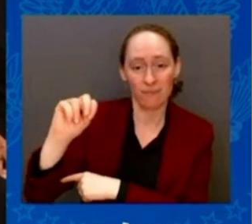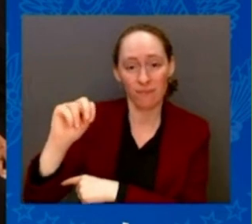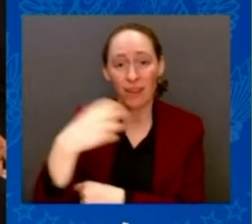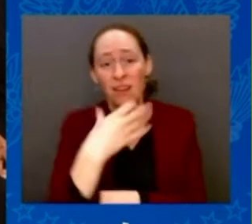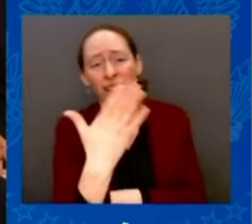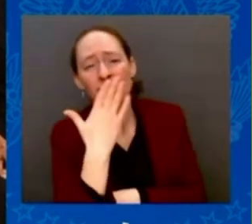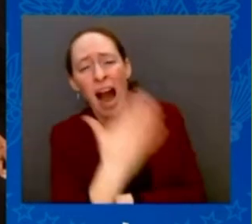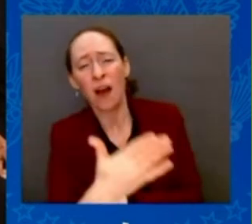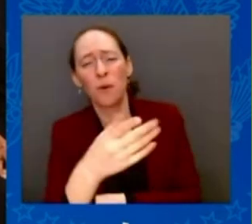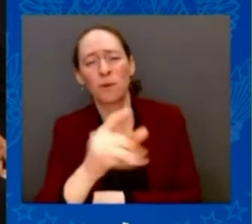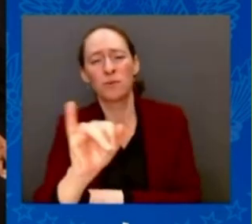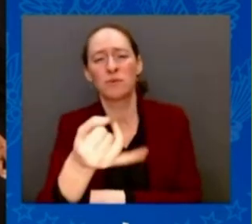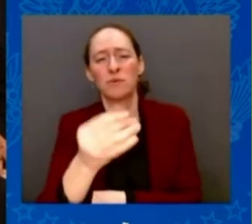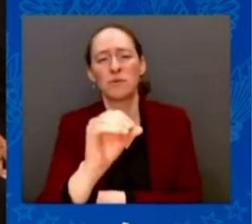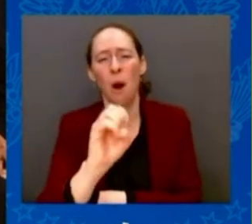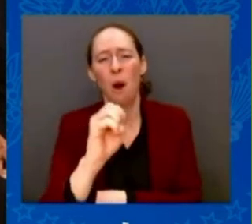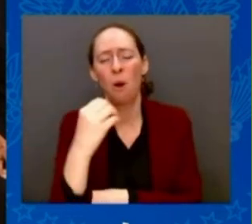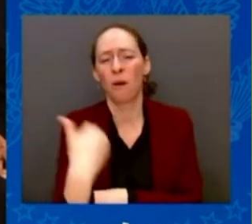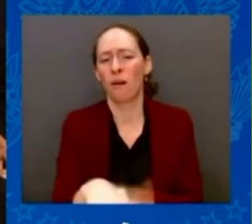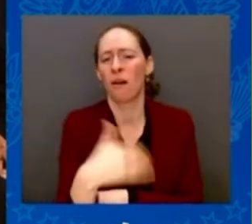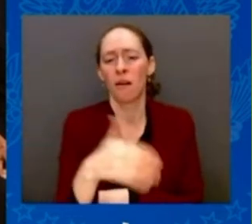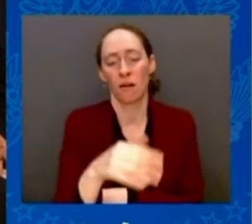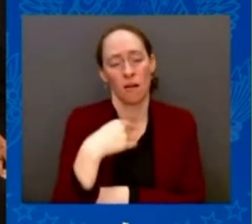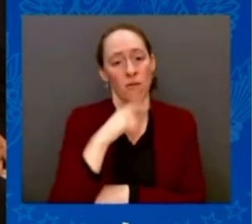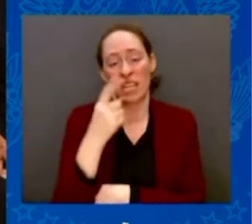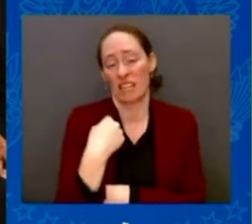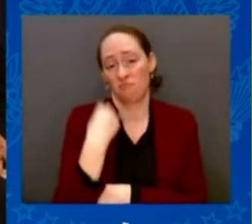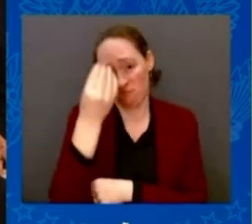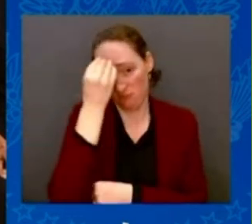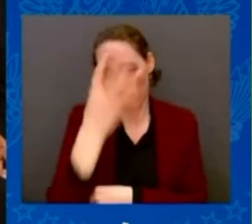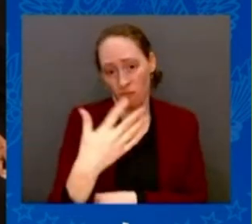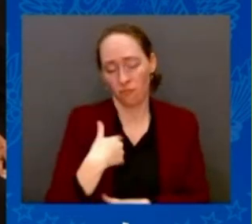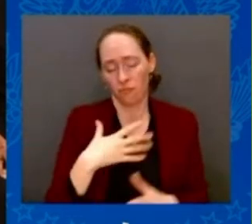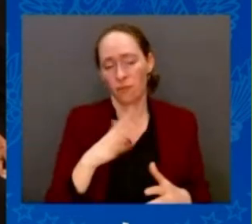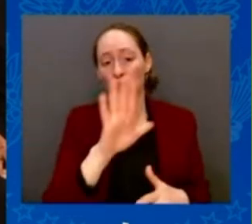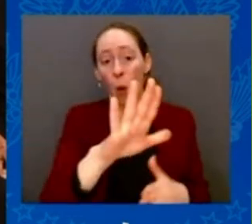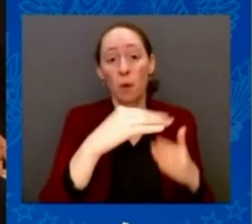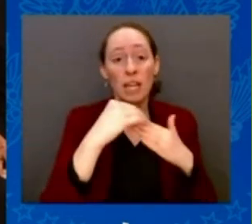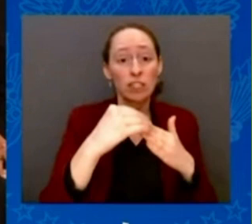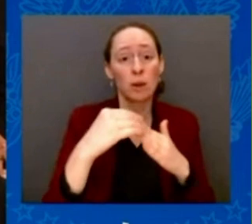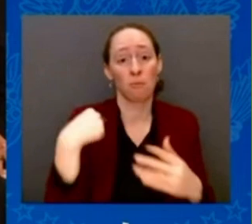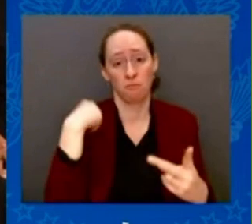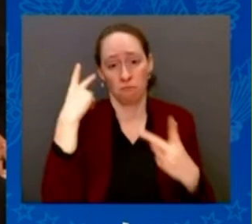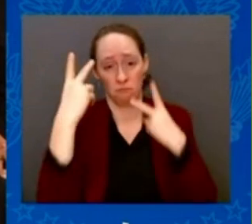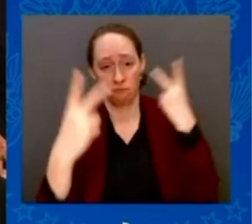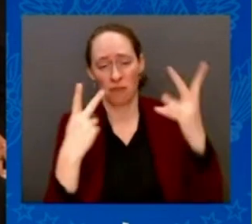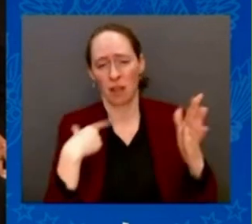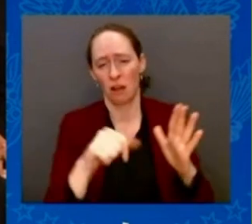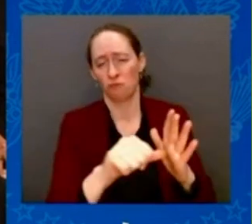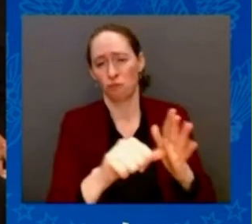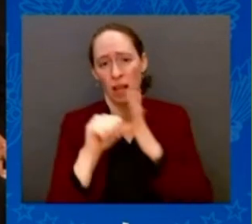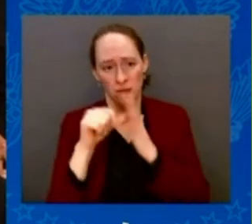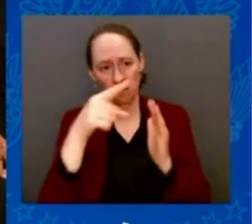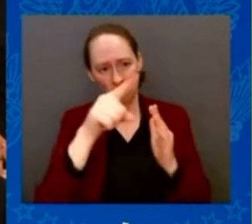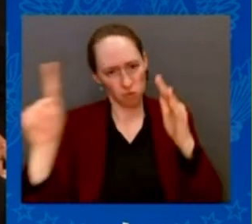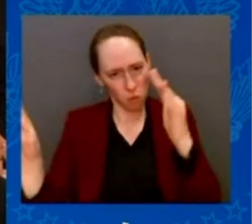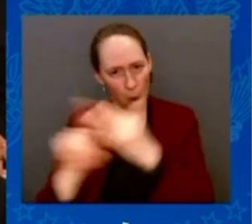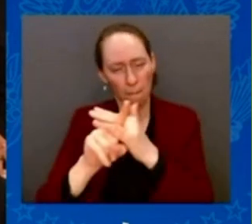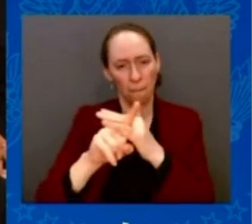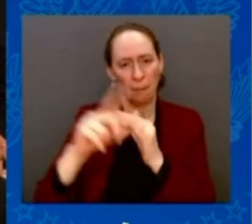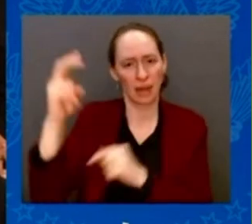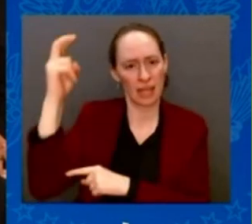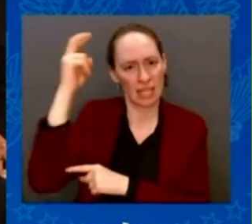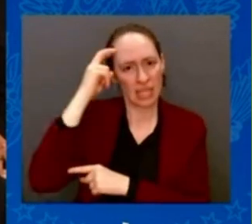leadership you show and your visit to Kiev sent a clear message of our steadfast support to Ukraine